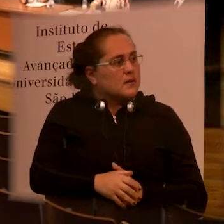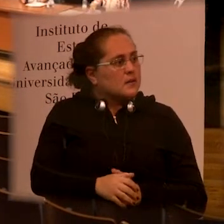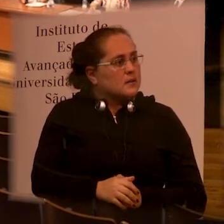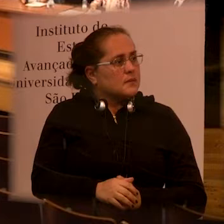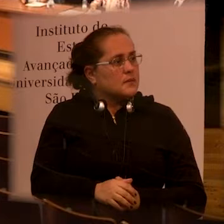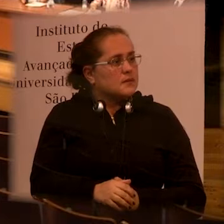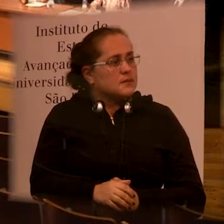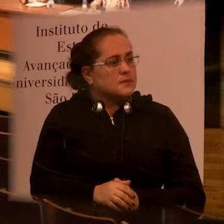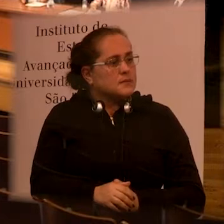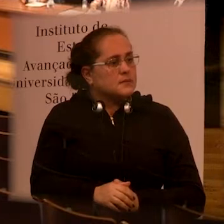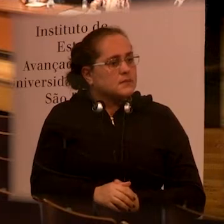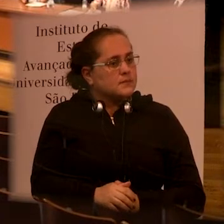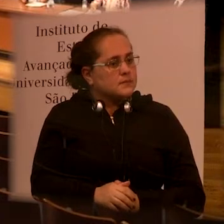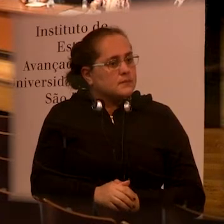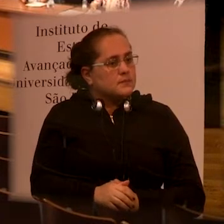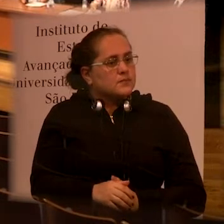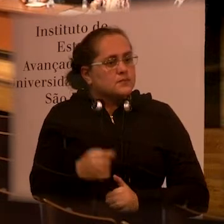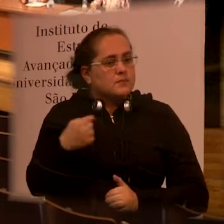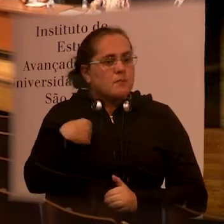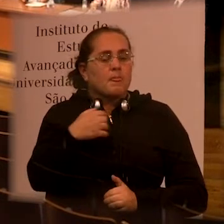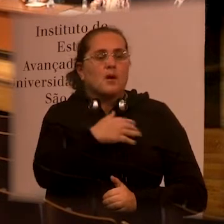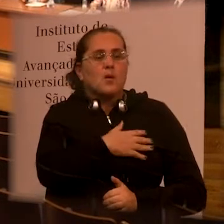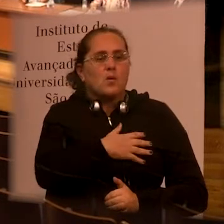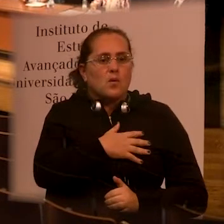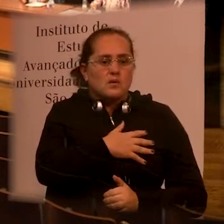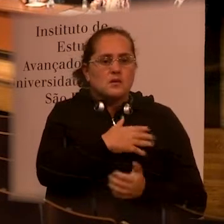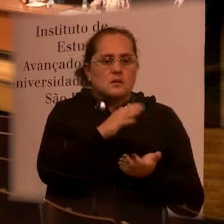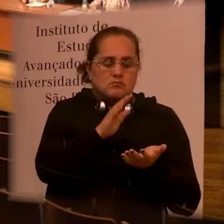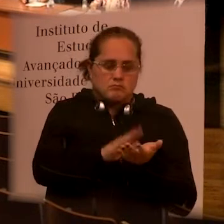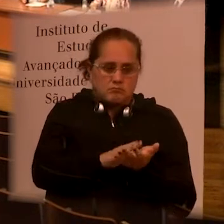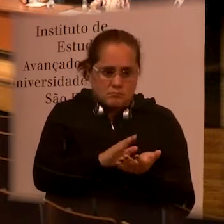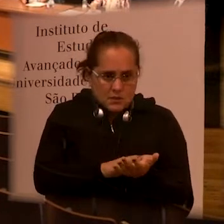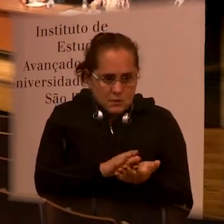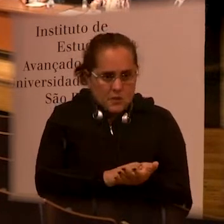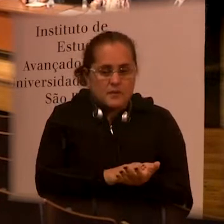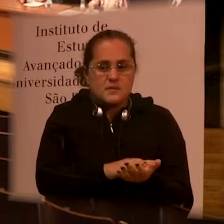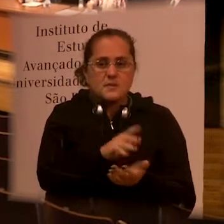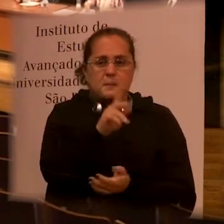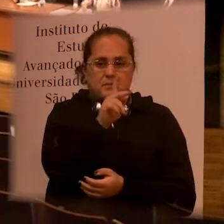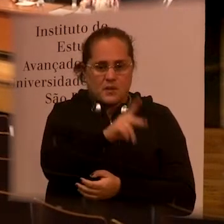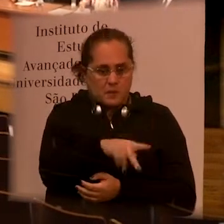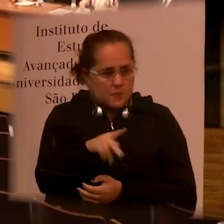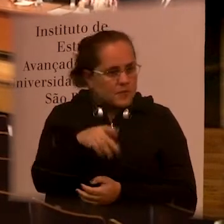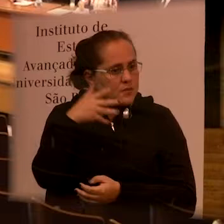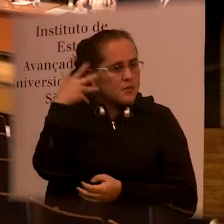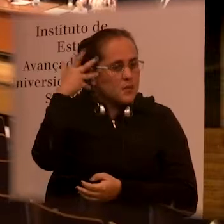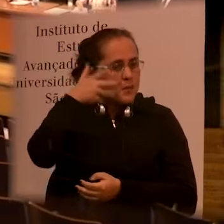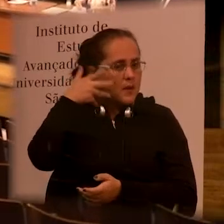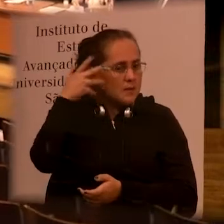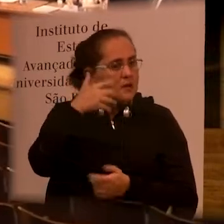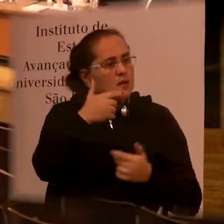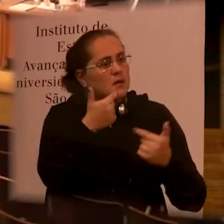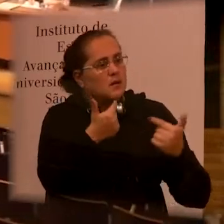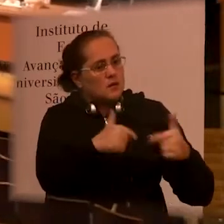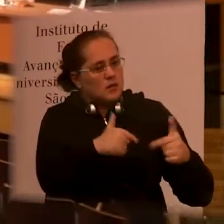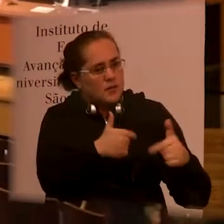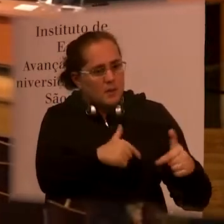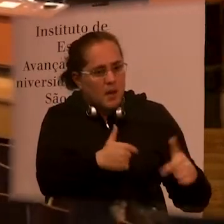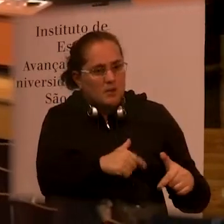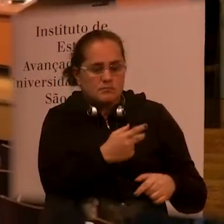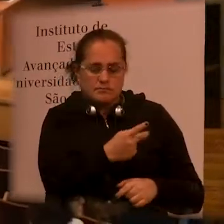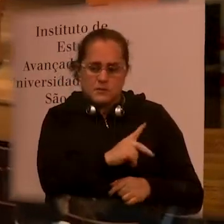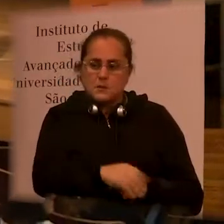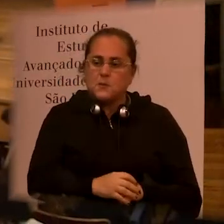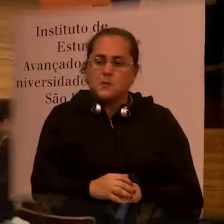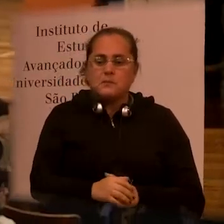Good afternoon once more. I would like to congratulate Professor Anna for your speech and